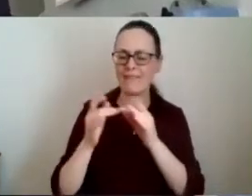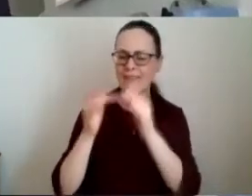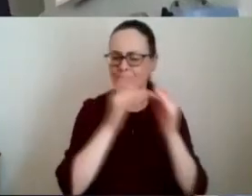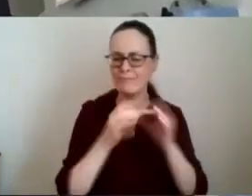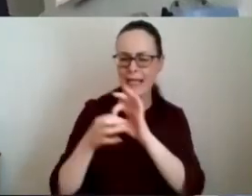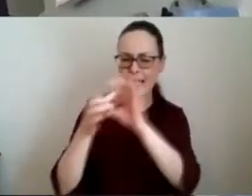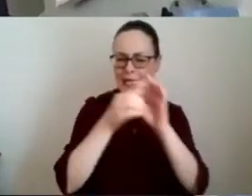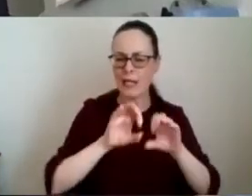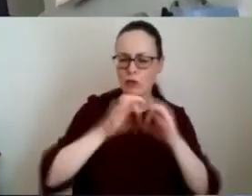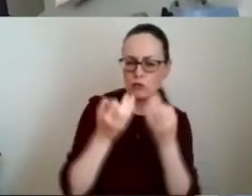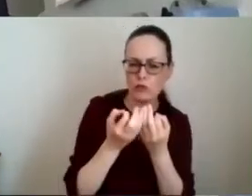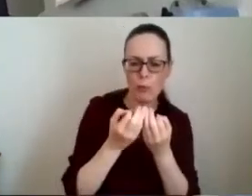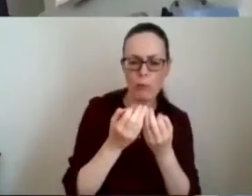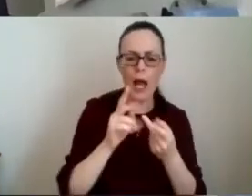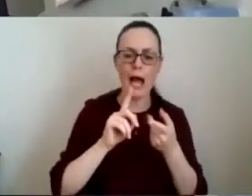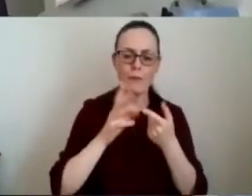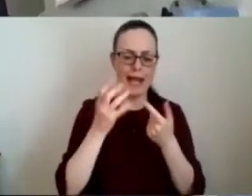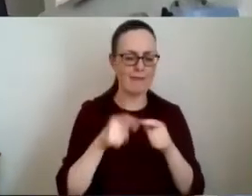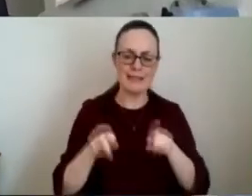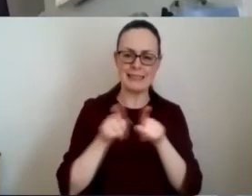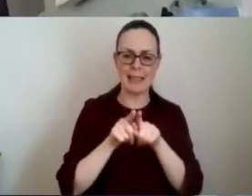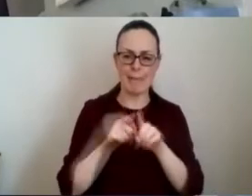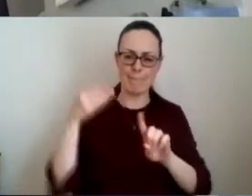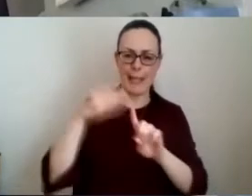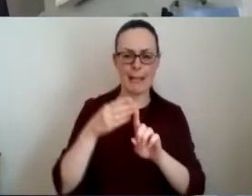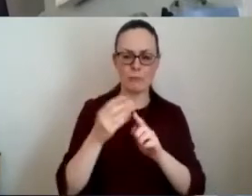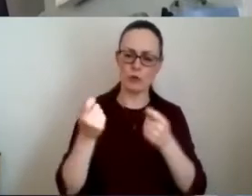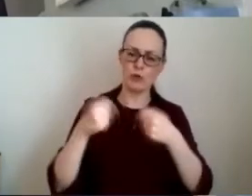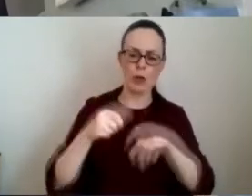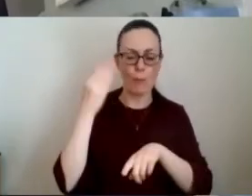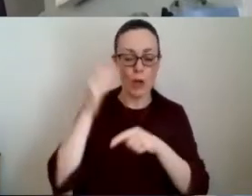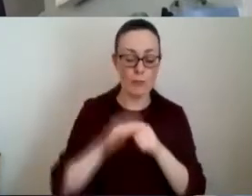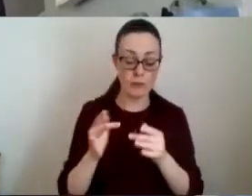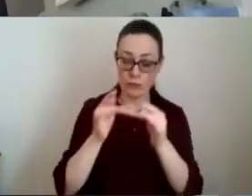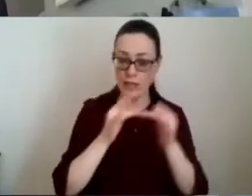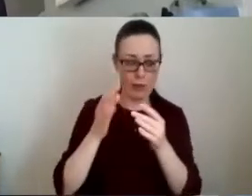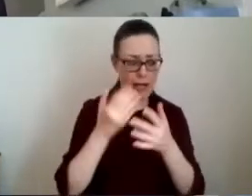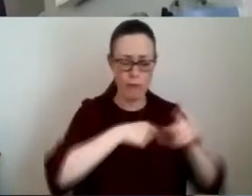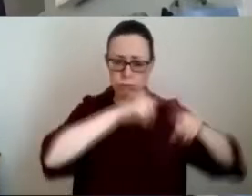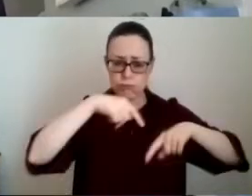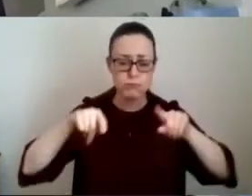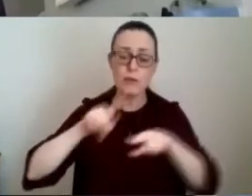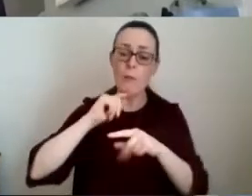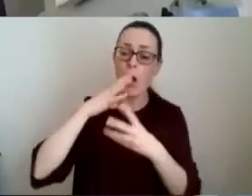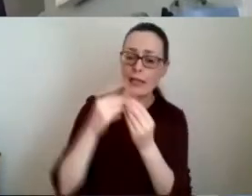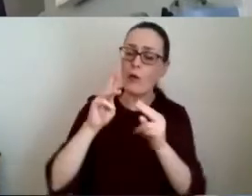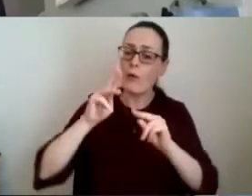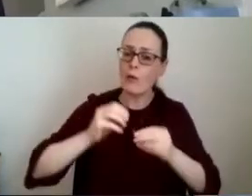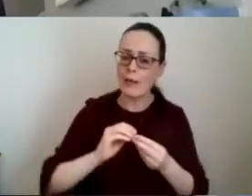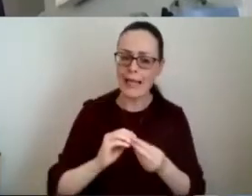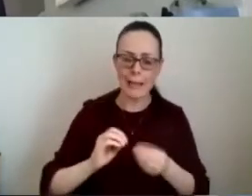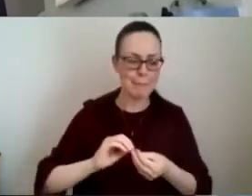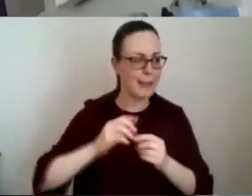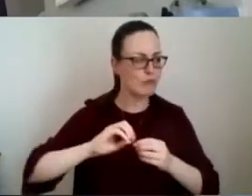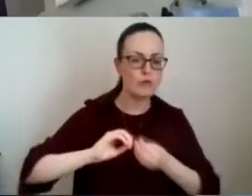coalescing around a noble shared purpose the network is diverse and is collectively able to innovate and be creative